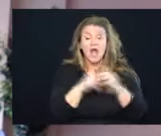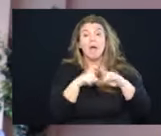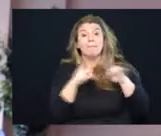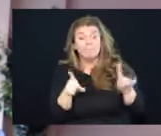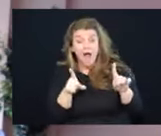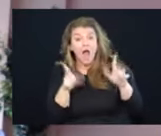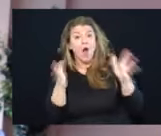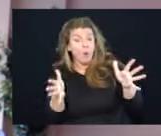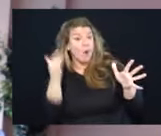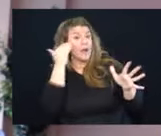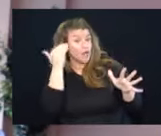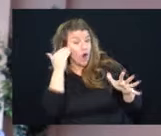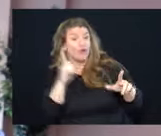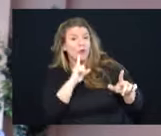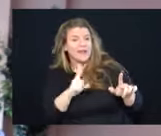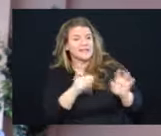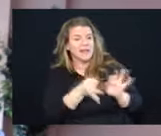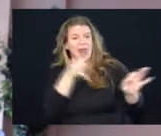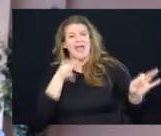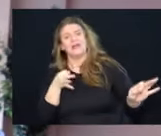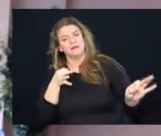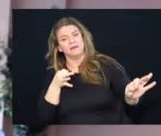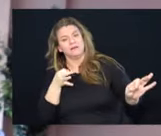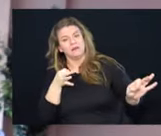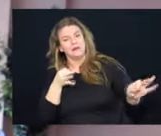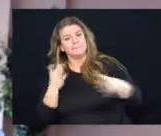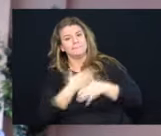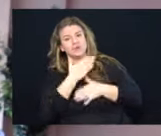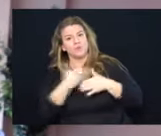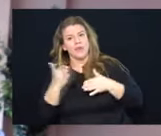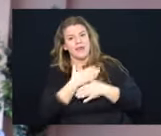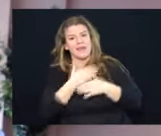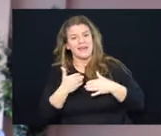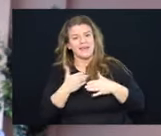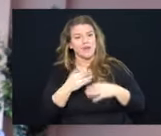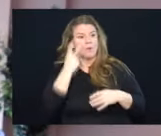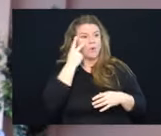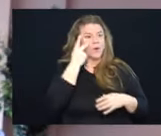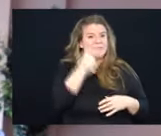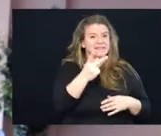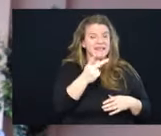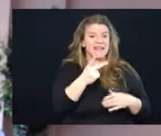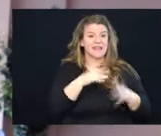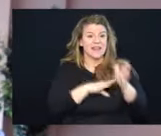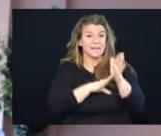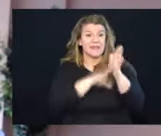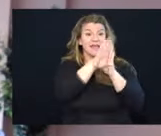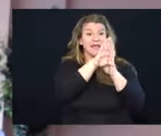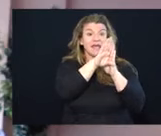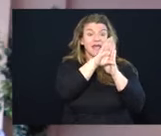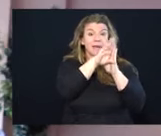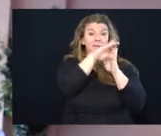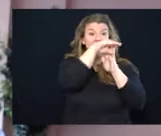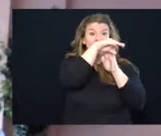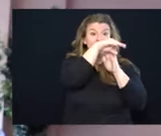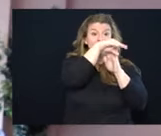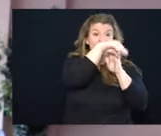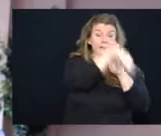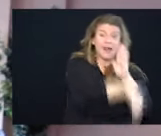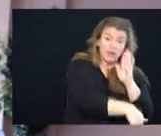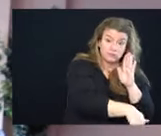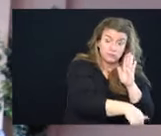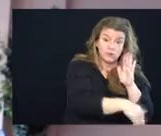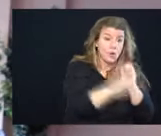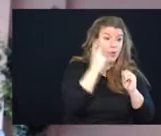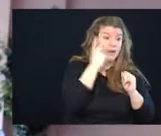that there is a delay between when cases peak and plateau and start to come down. And then following that, about five